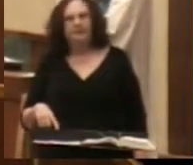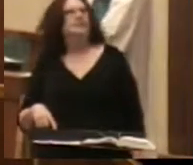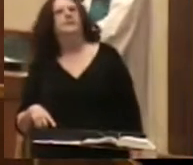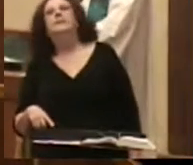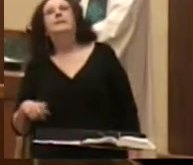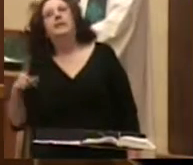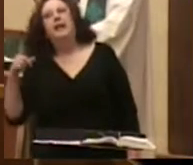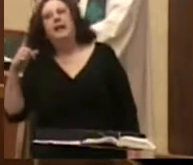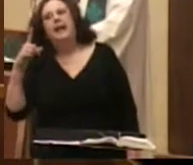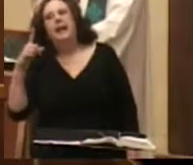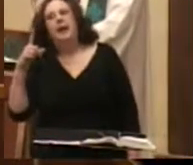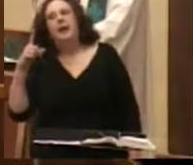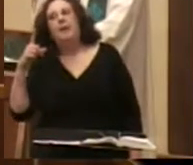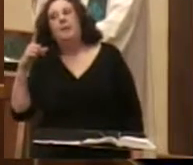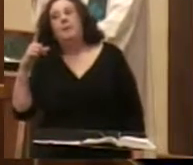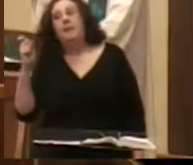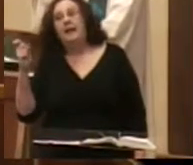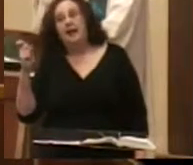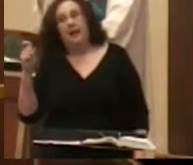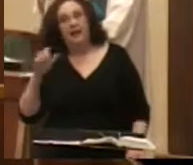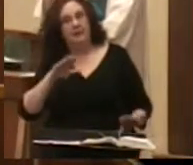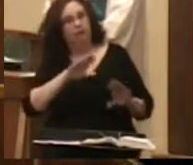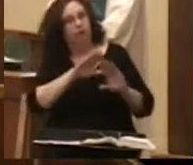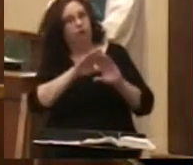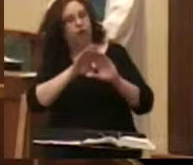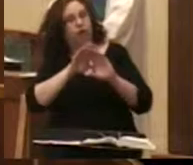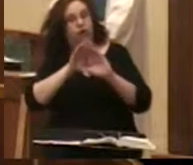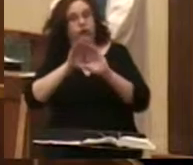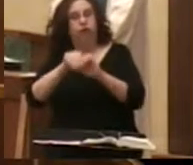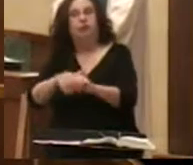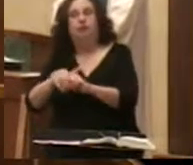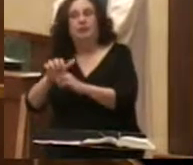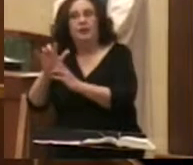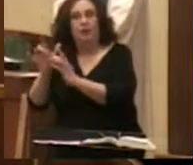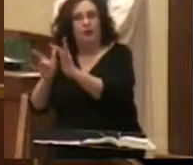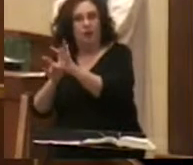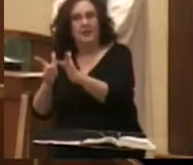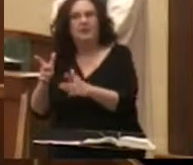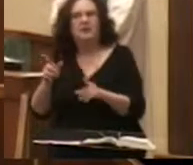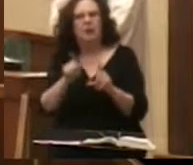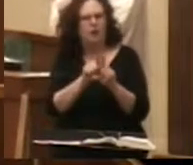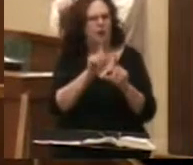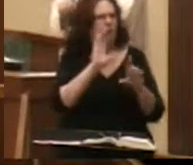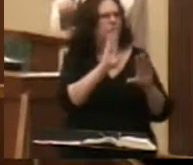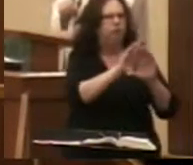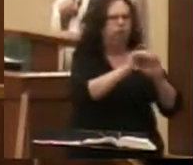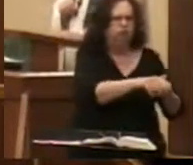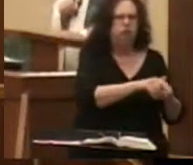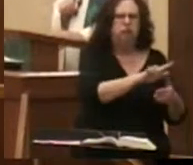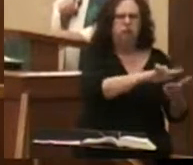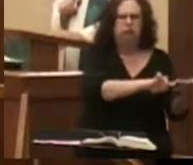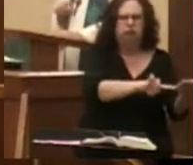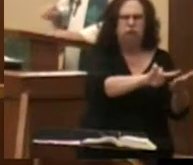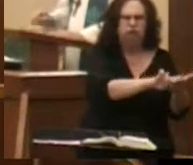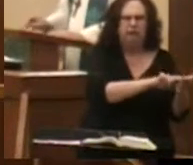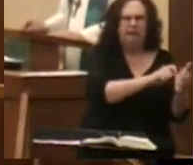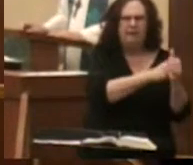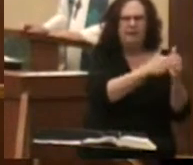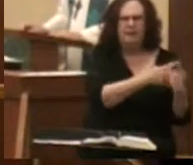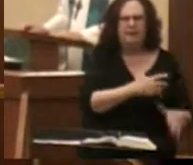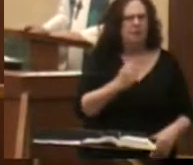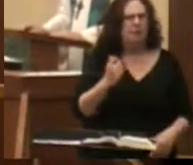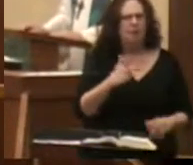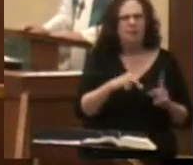if they persecute Jesus himself, they will persecute the disciples and all